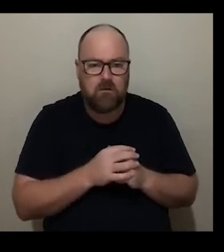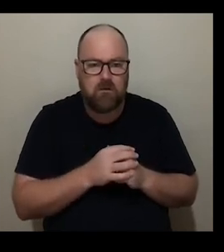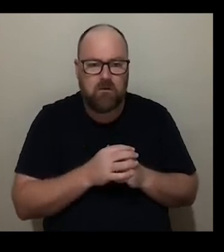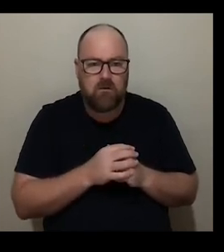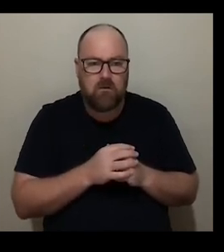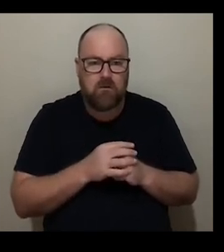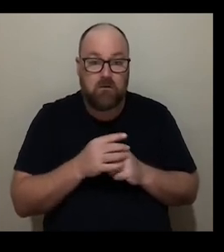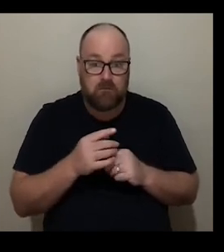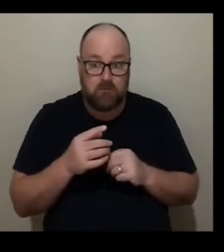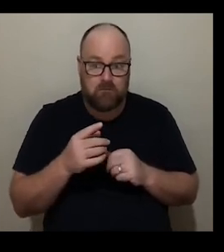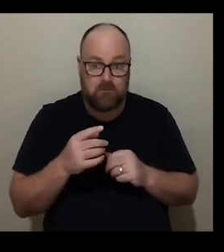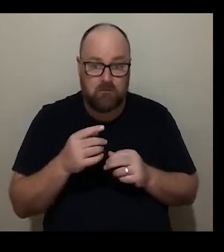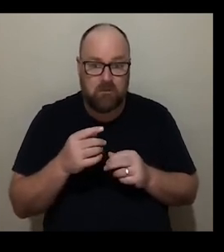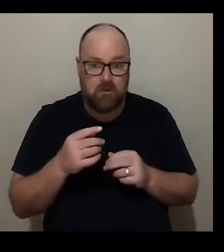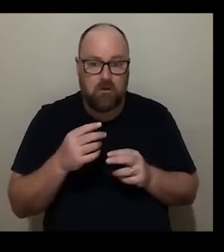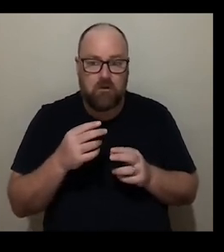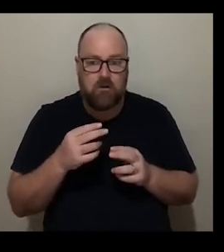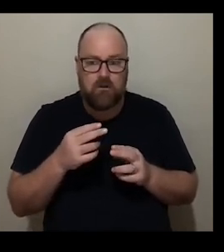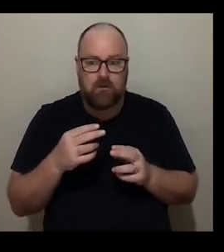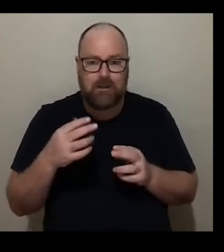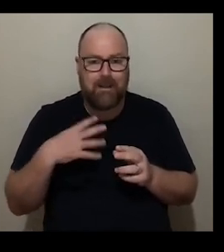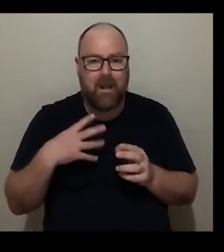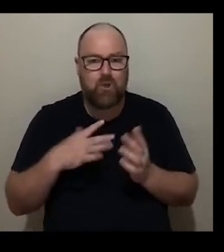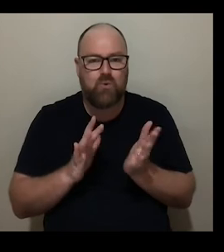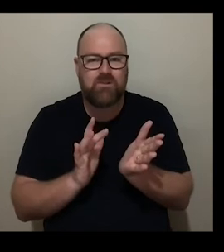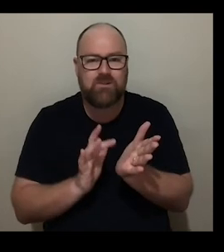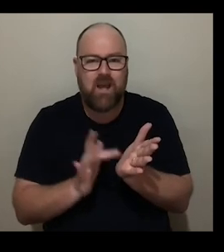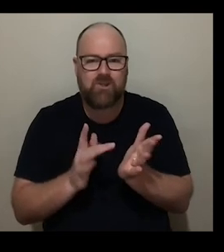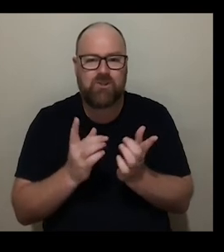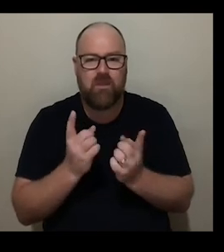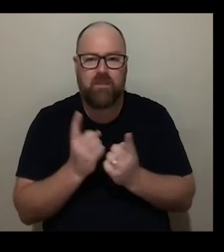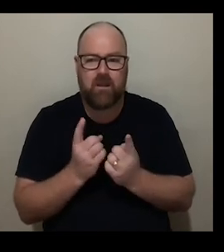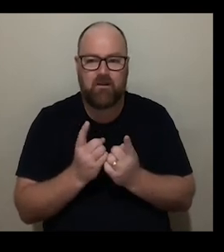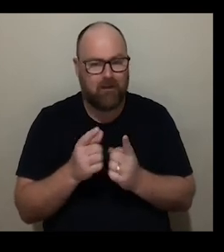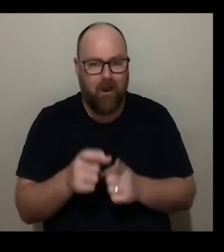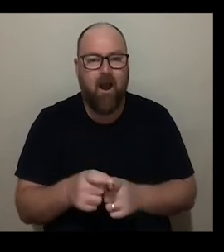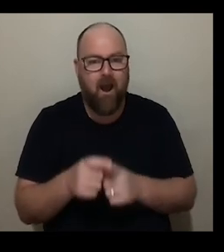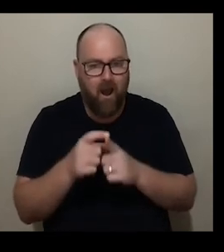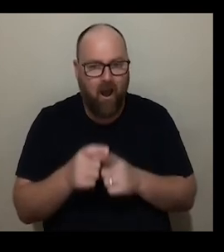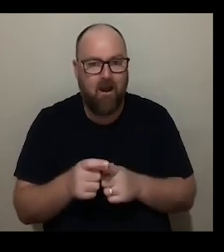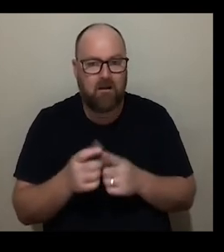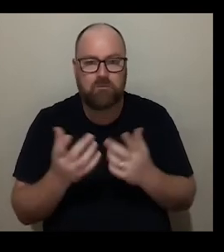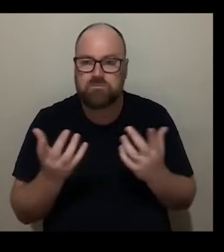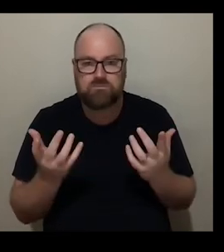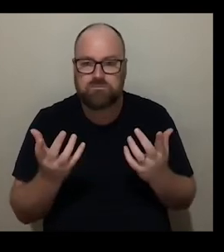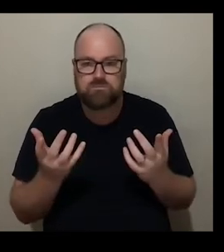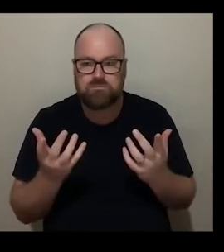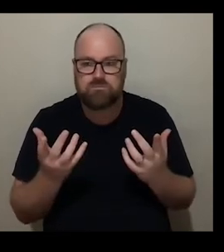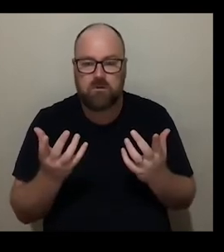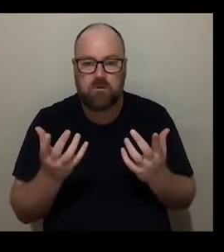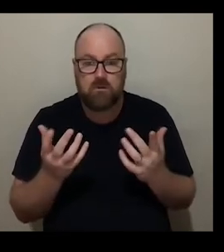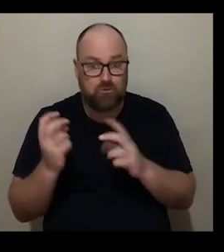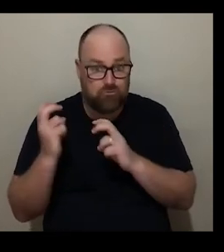to touch things um over the last sort of 18 months or so has been a challenge you know using the london underground it's